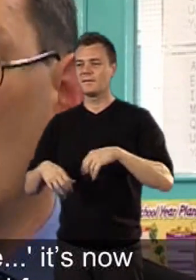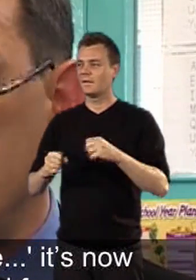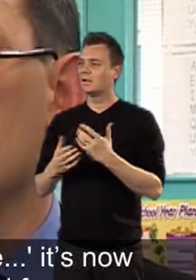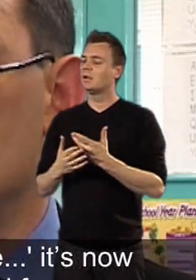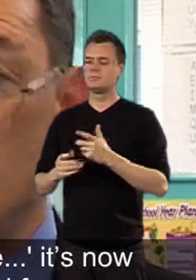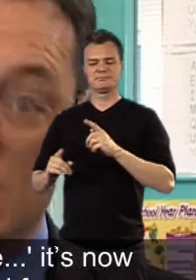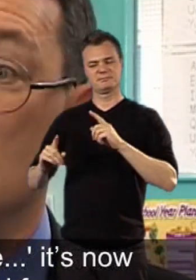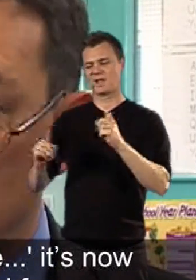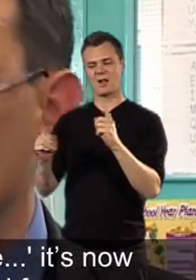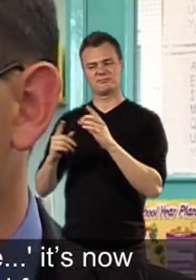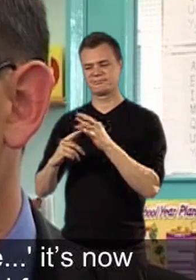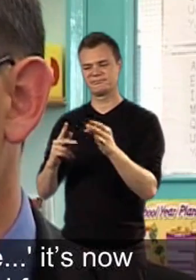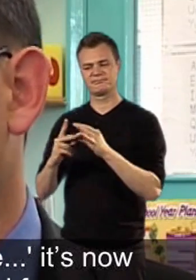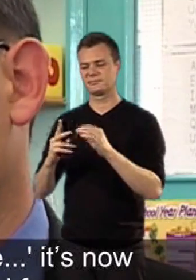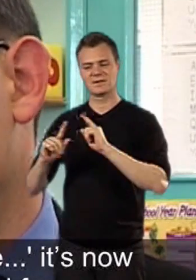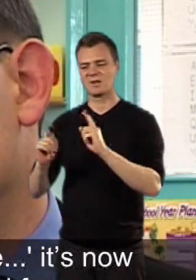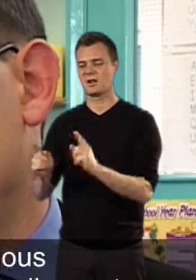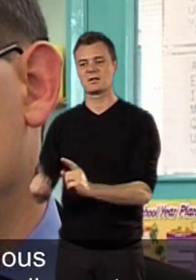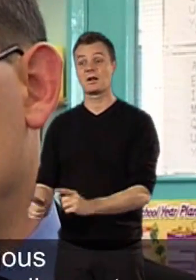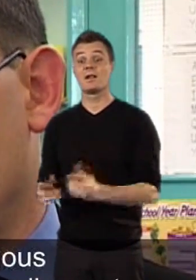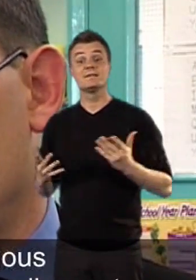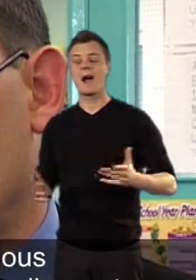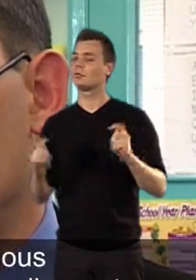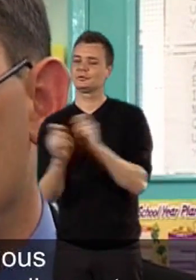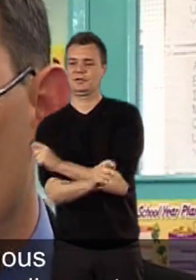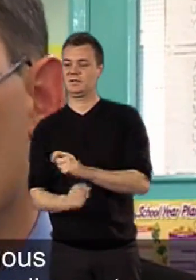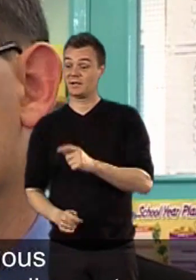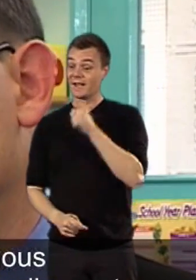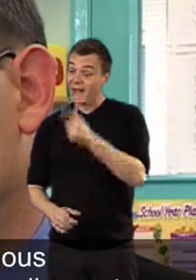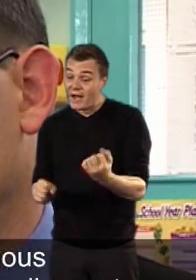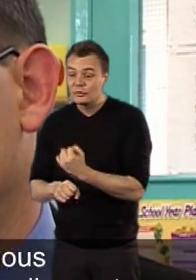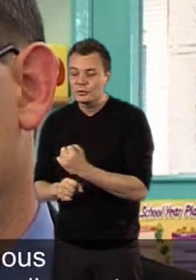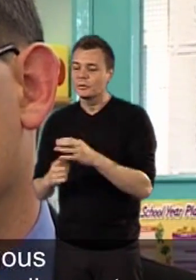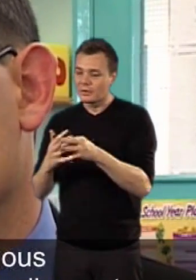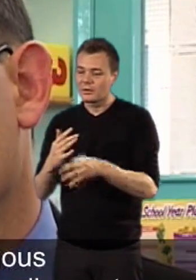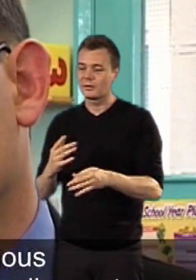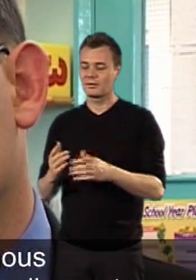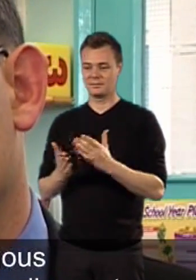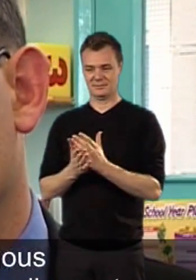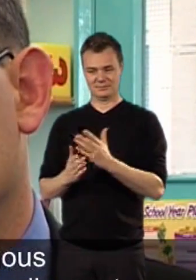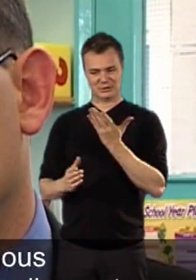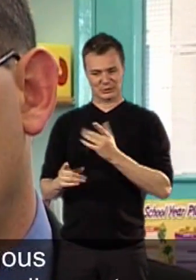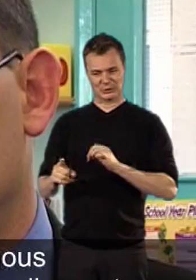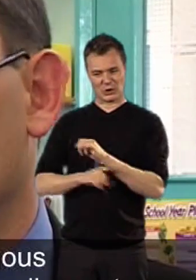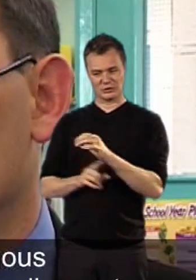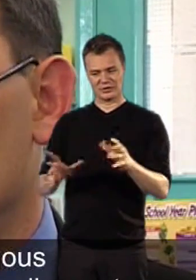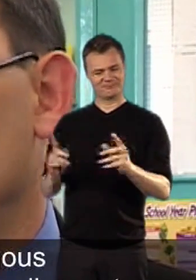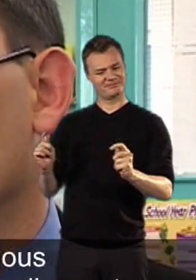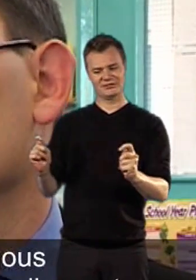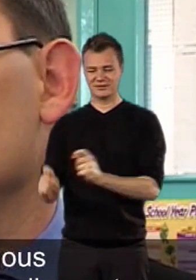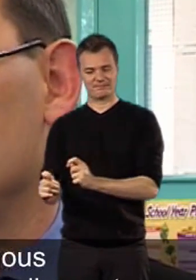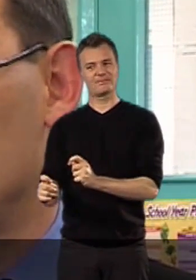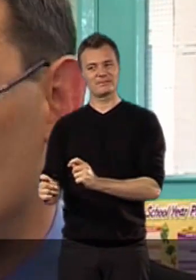now, well we can do this because. And for me as a head teacher, that's an enormous cultural shift and something that I